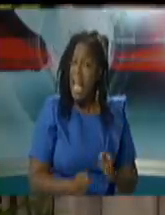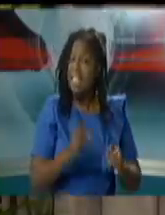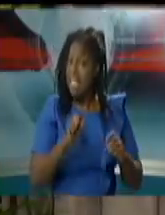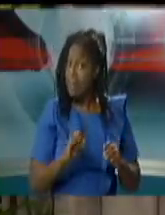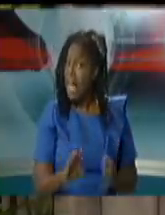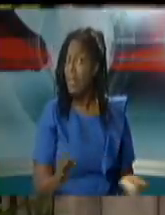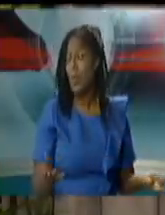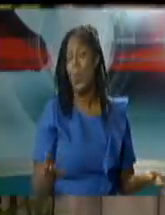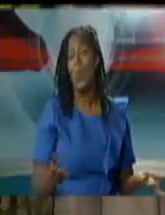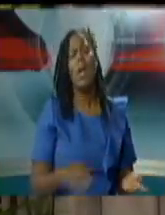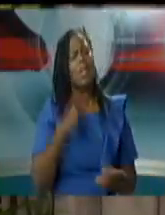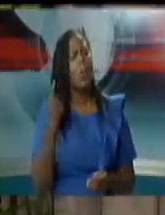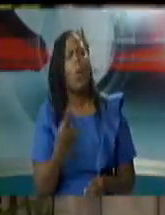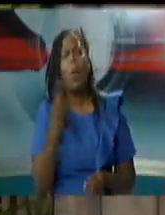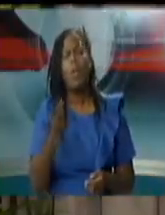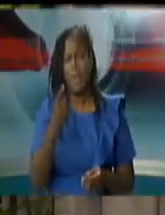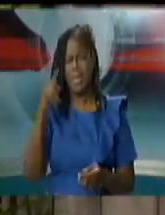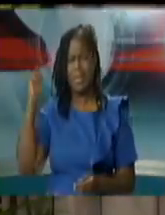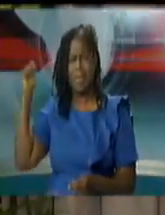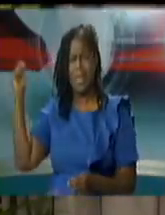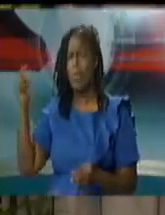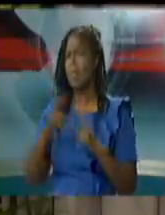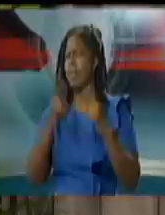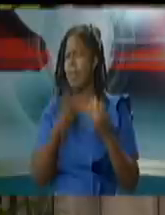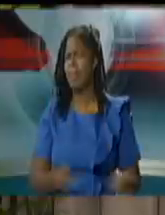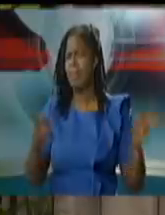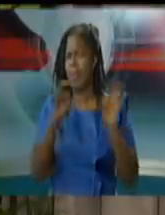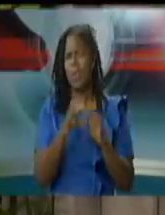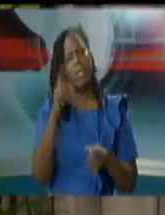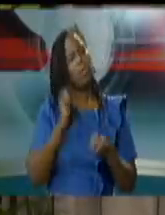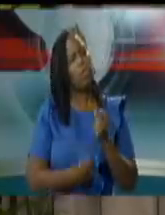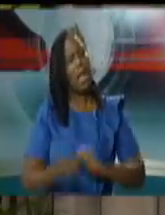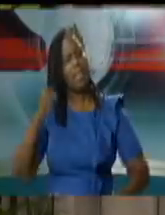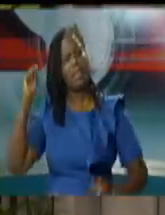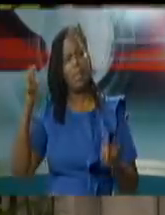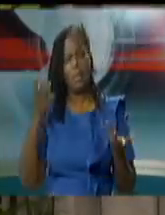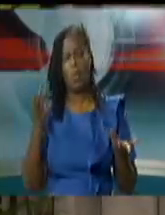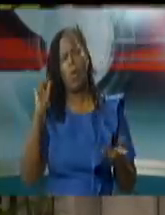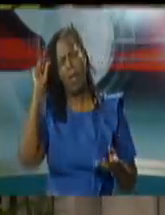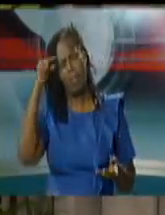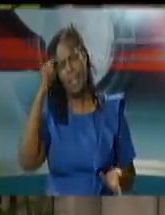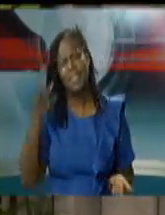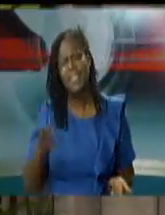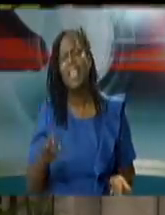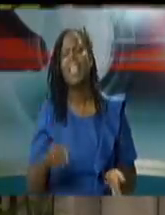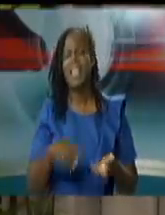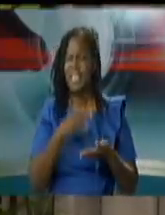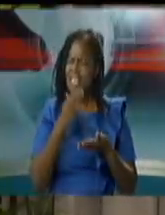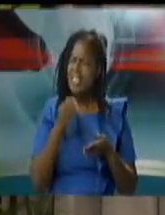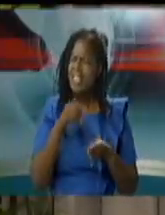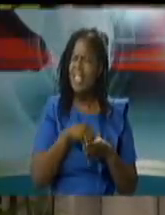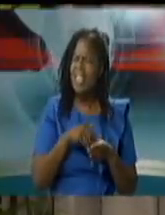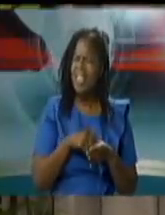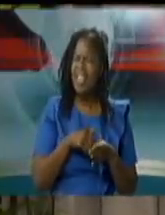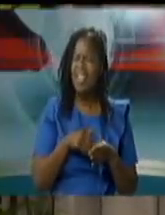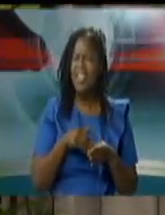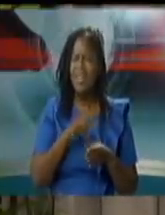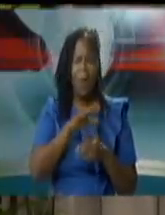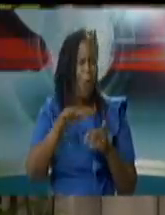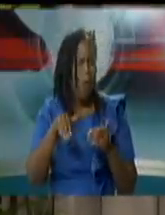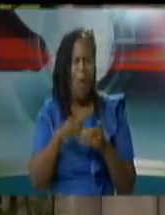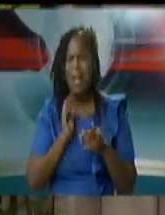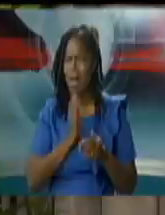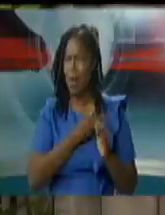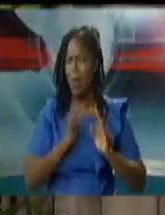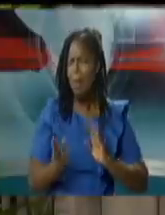tobago yes we will have the vc facilities in tobago that's part and parcel of the system in the days and weeks ahead